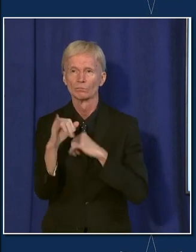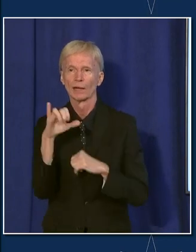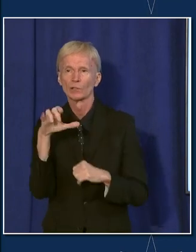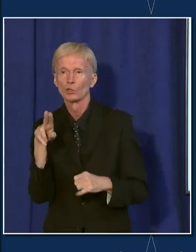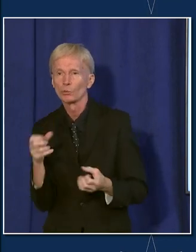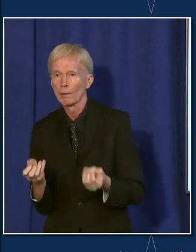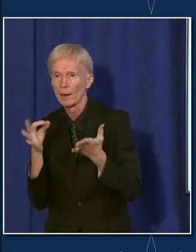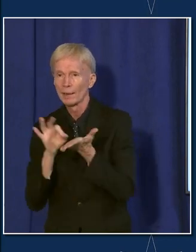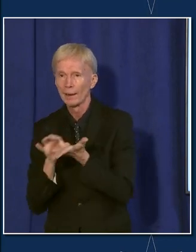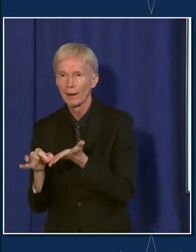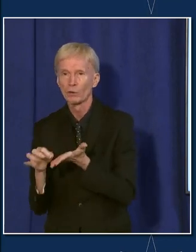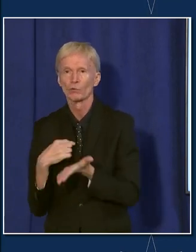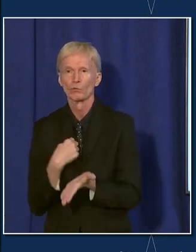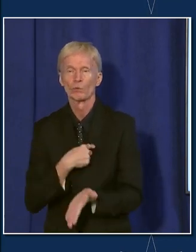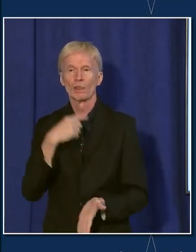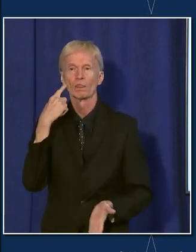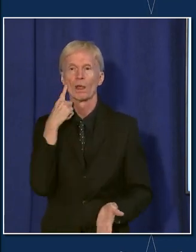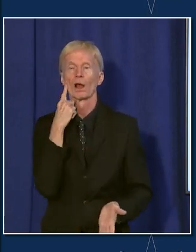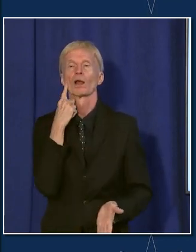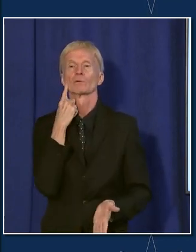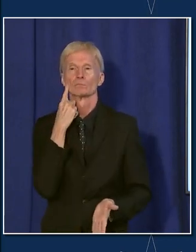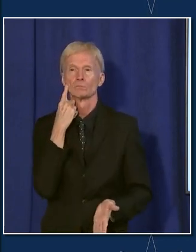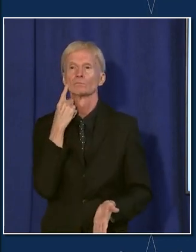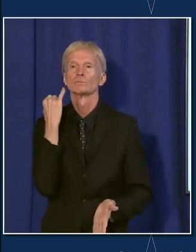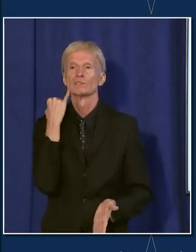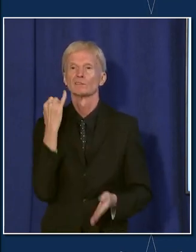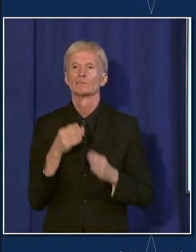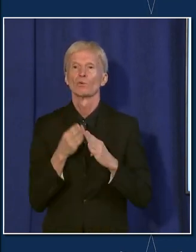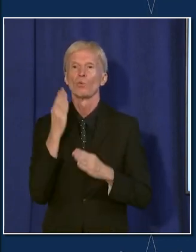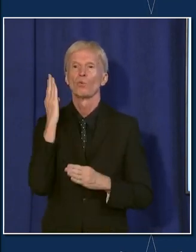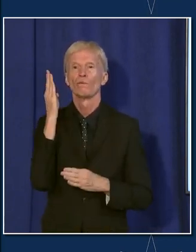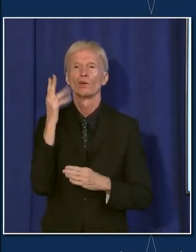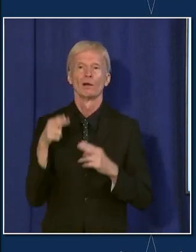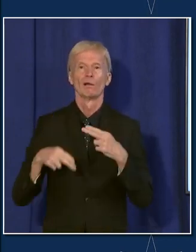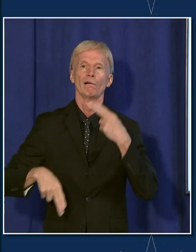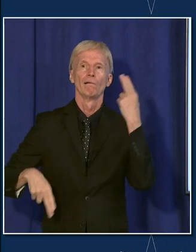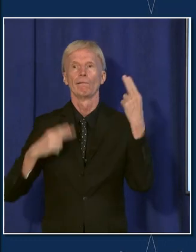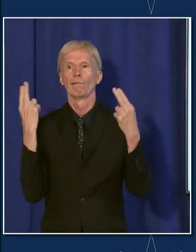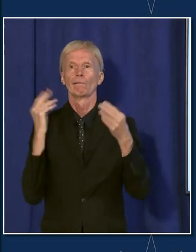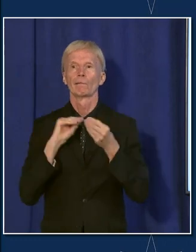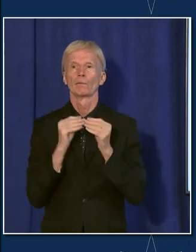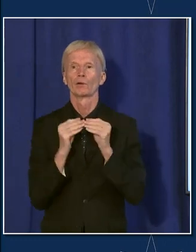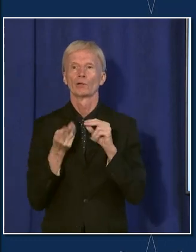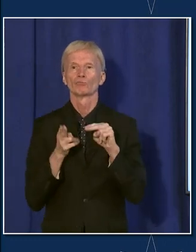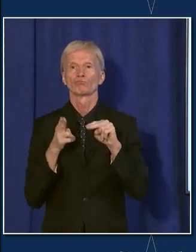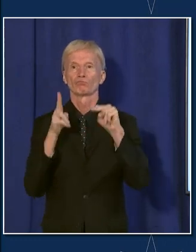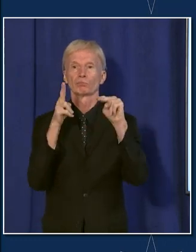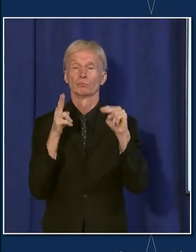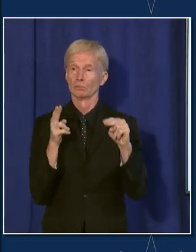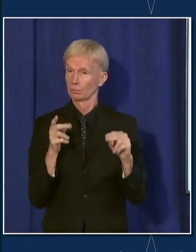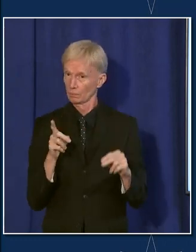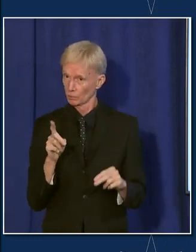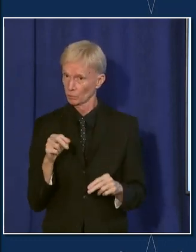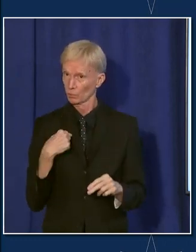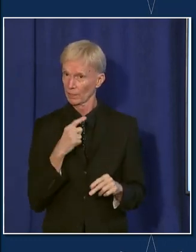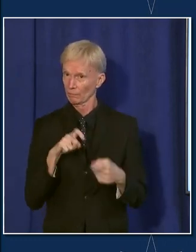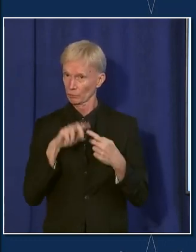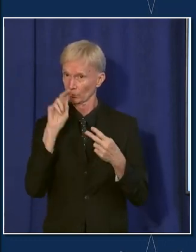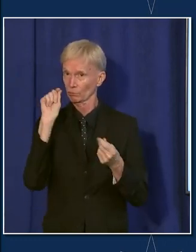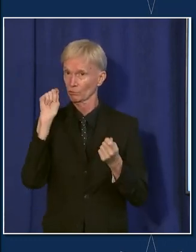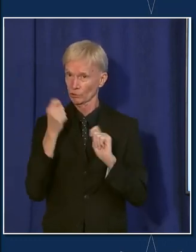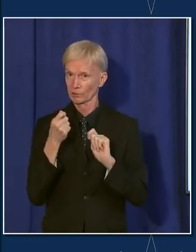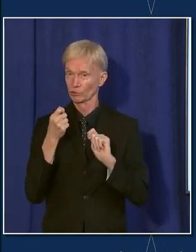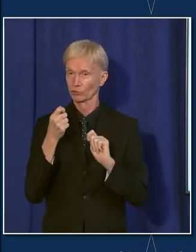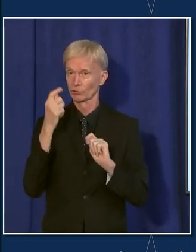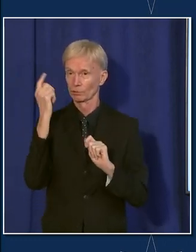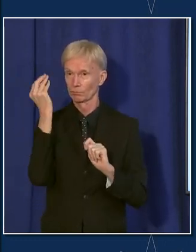And we had, you know, we had thought about even if we're over a high positivity and increasing quickly, might there need to be, you know, a